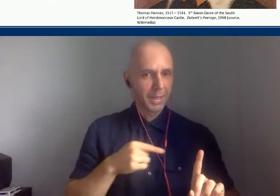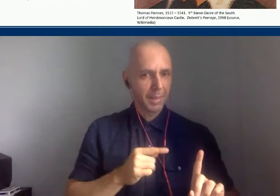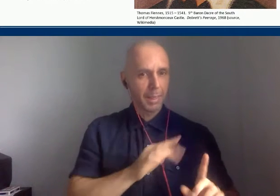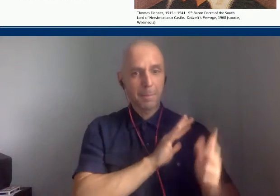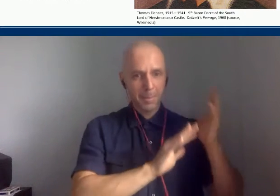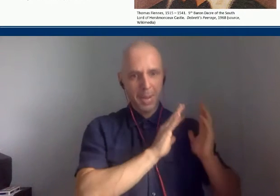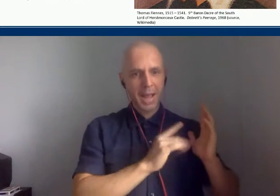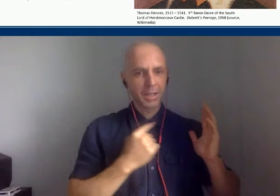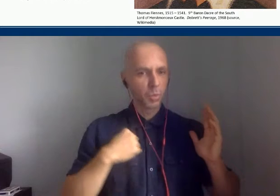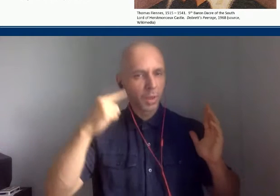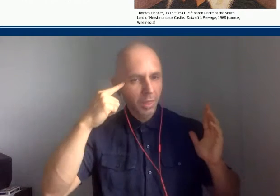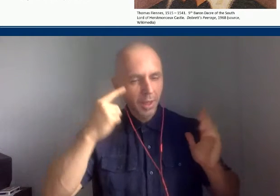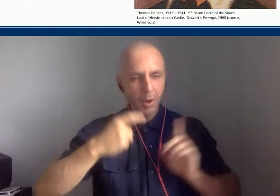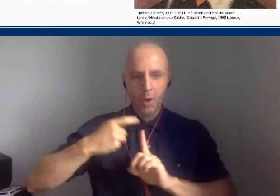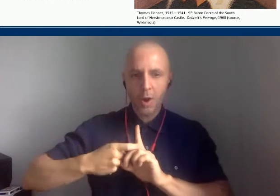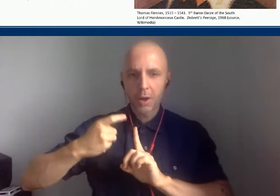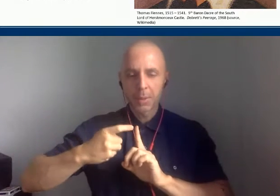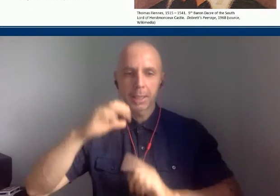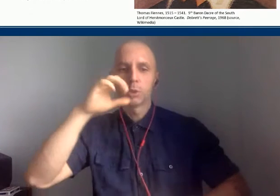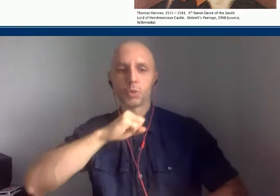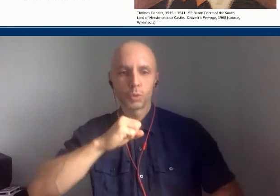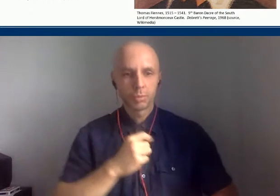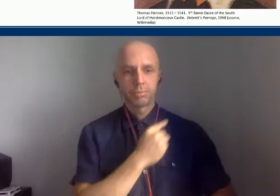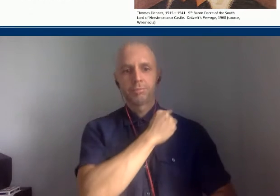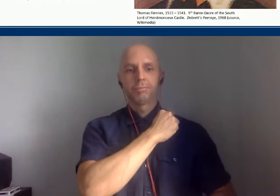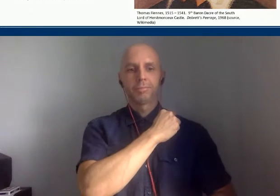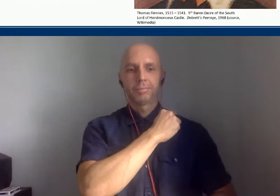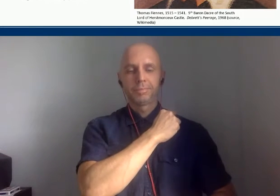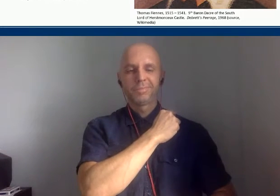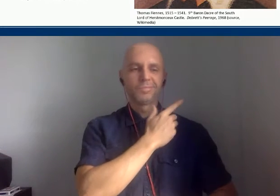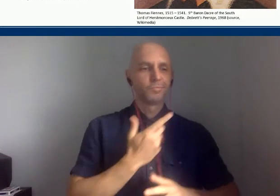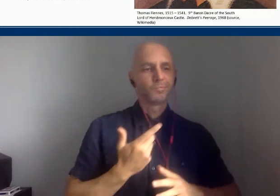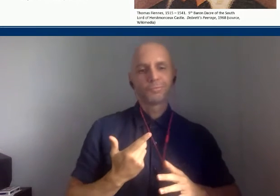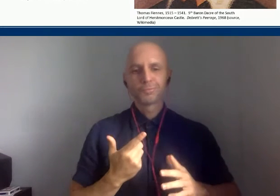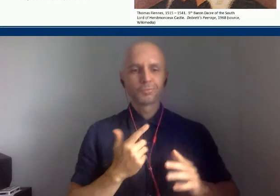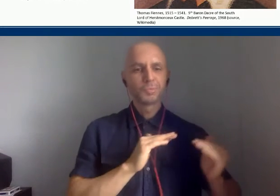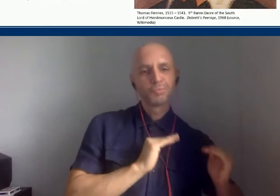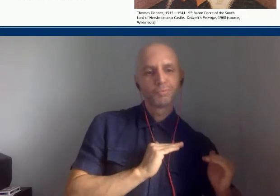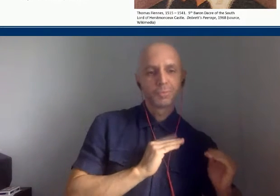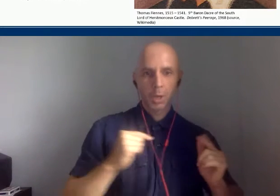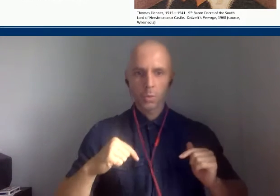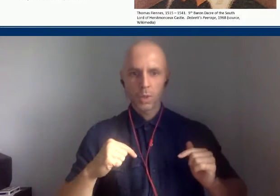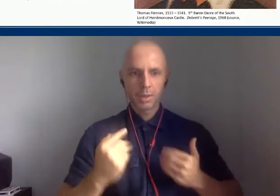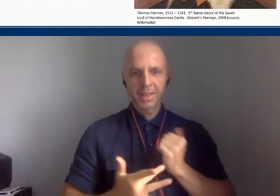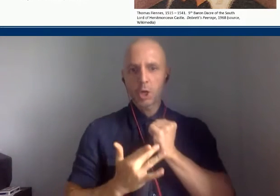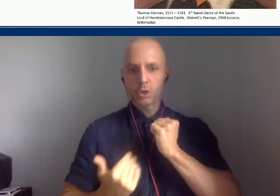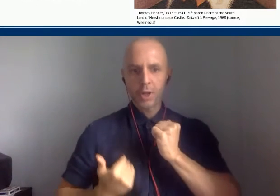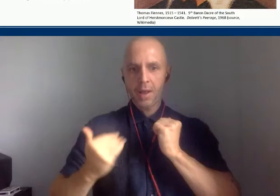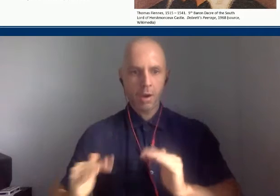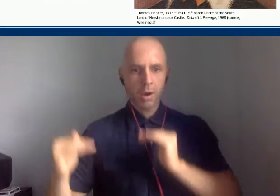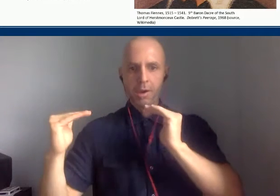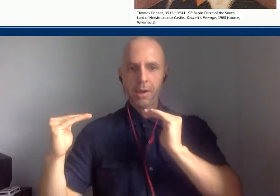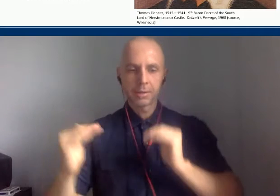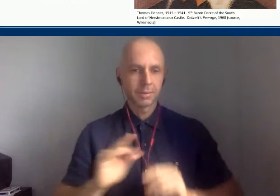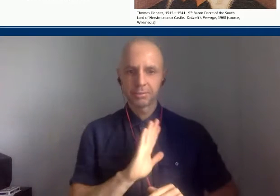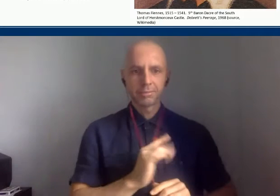system of ownership and titles and so lords have all kinds of records about what